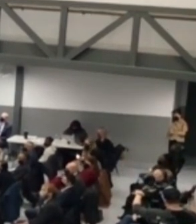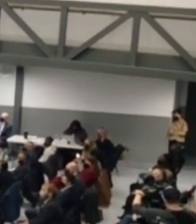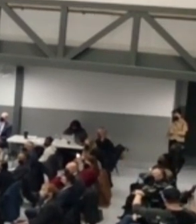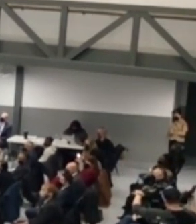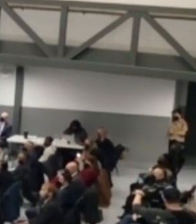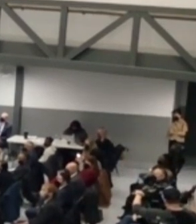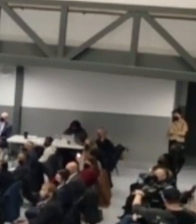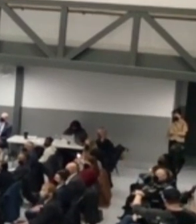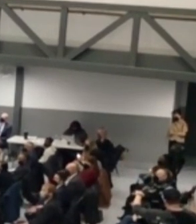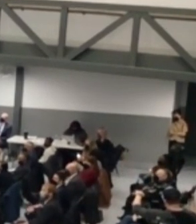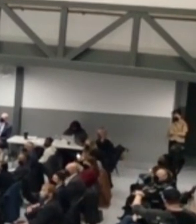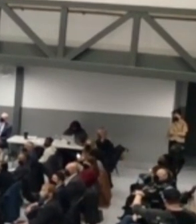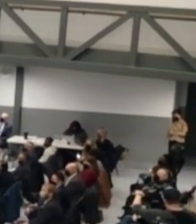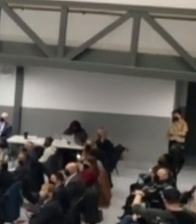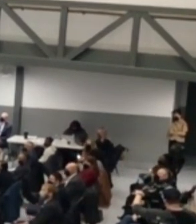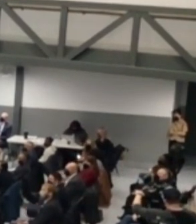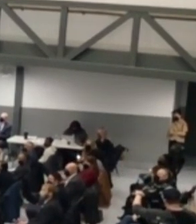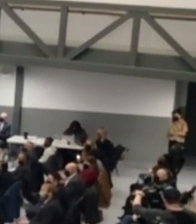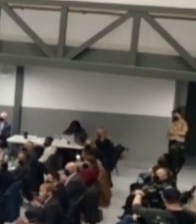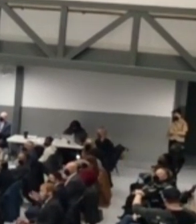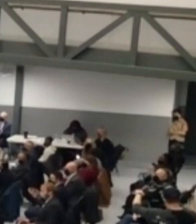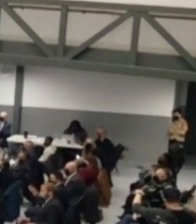facility in this country.